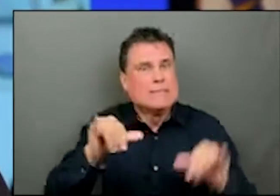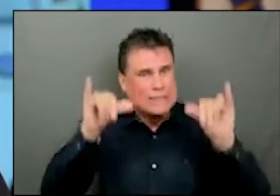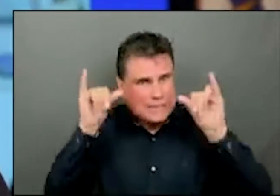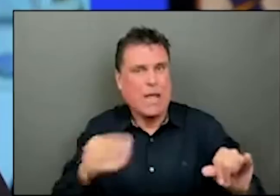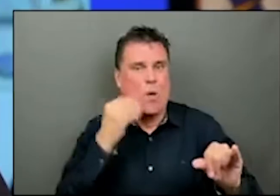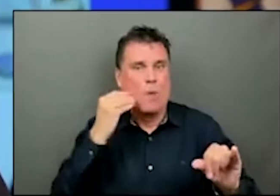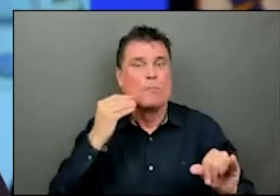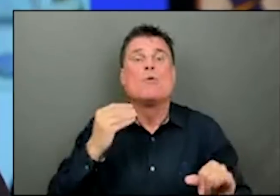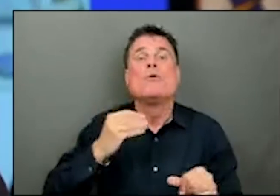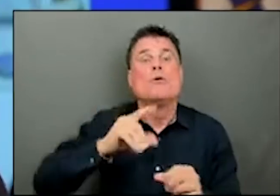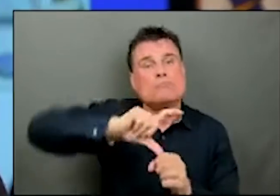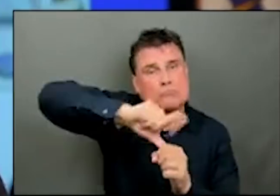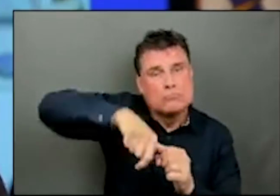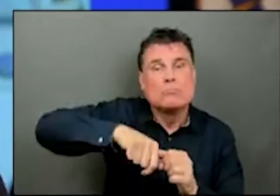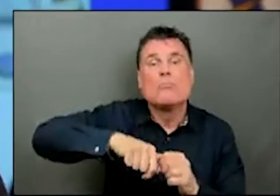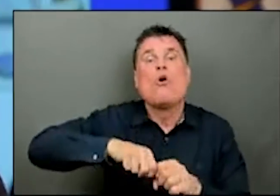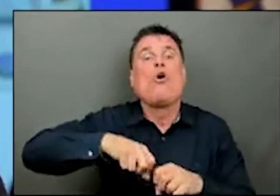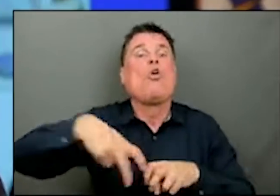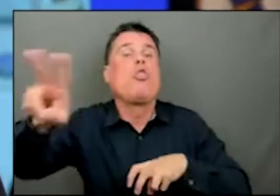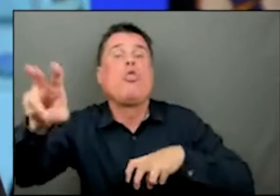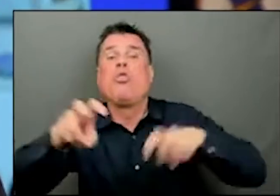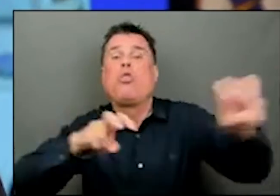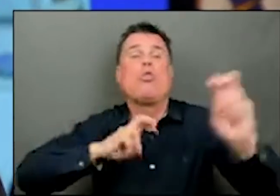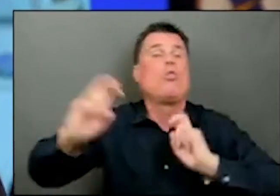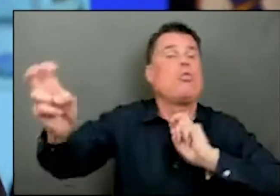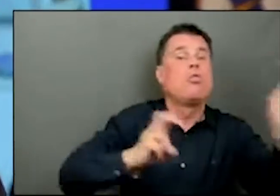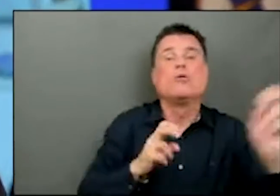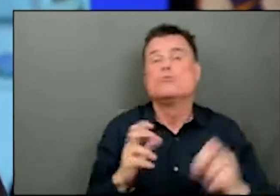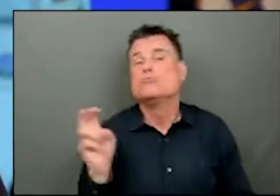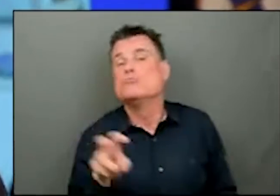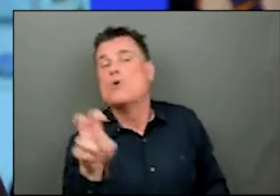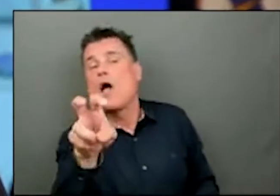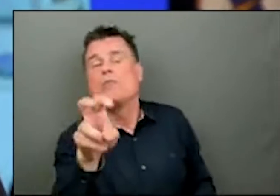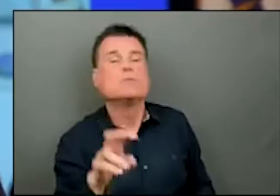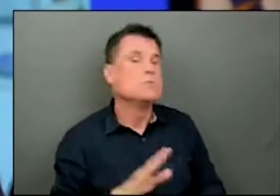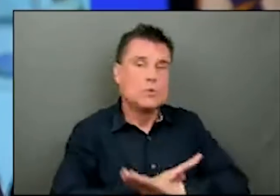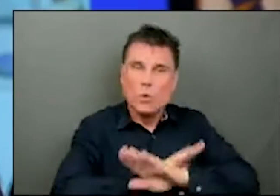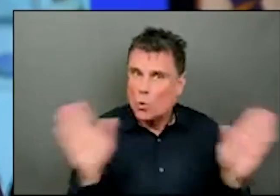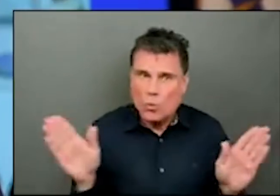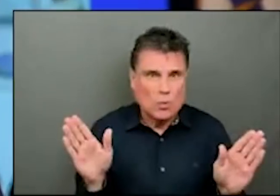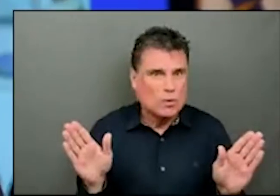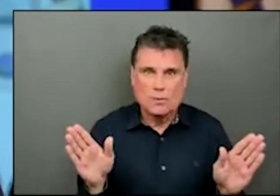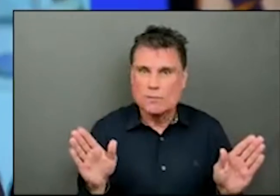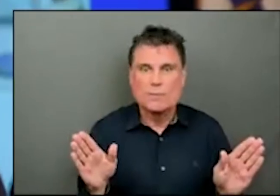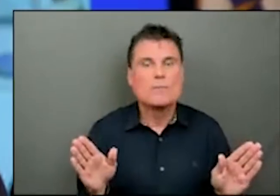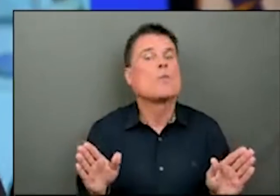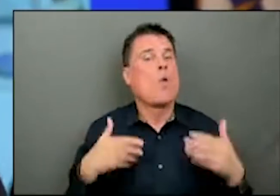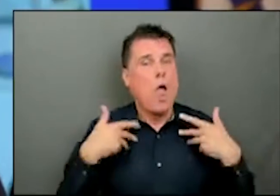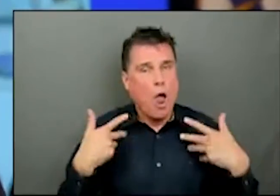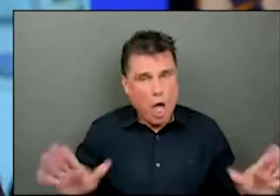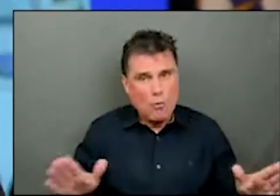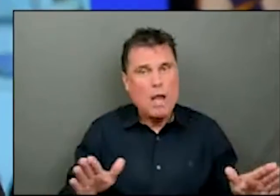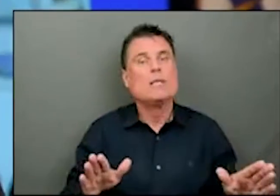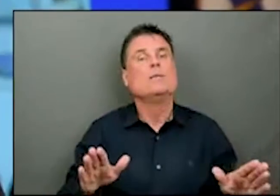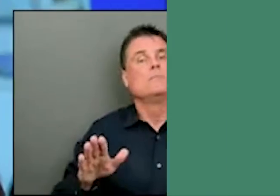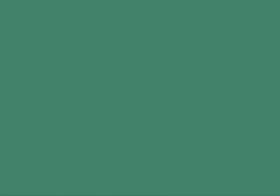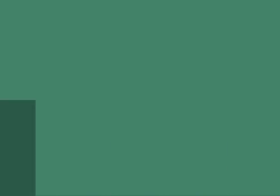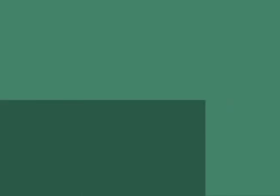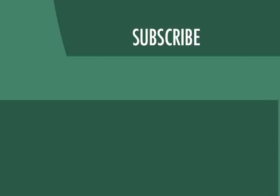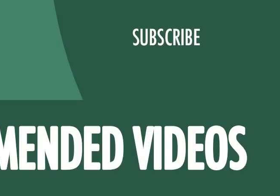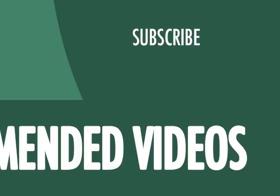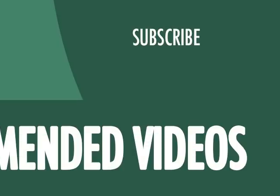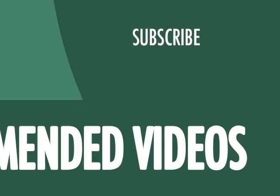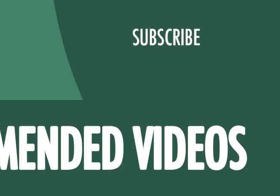in the best interest of salvaging our summer. so people are already responding before the enforcement tools are in place. And I think that's a good thing.